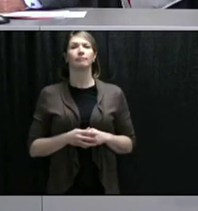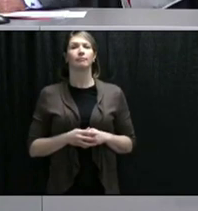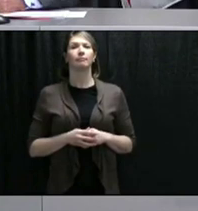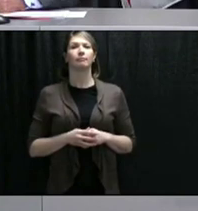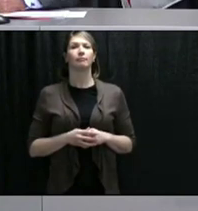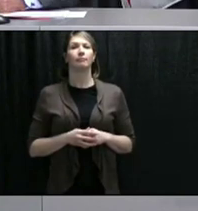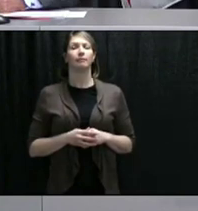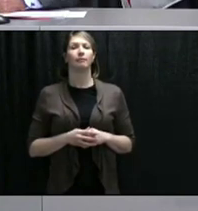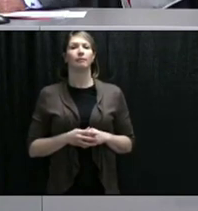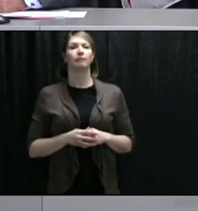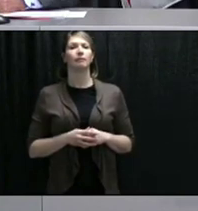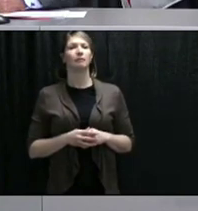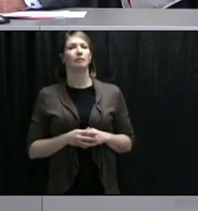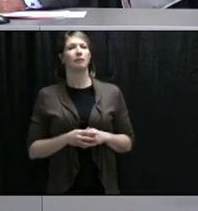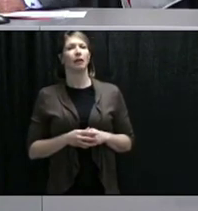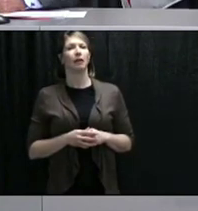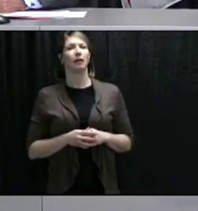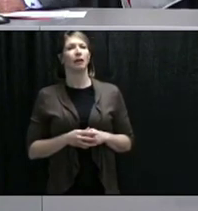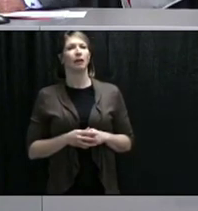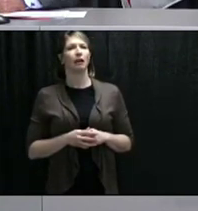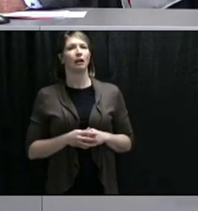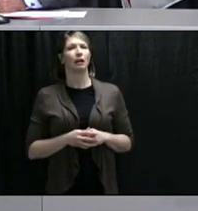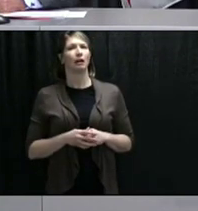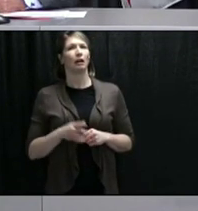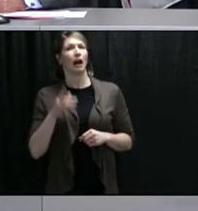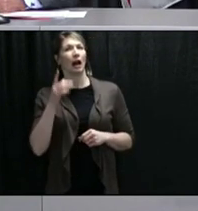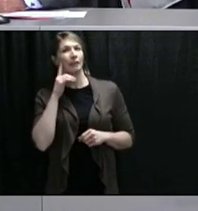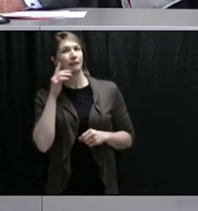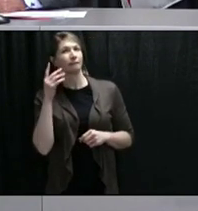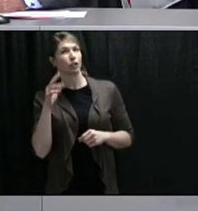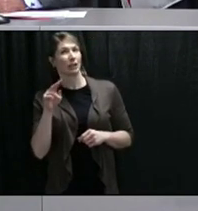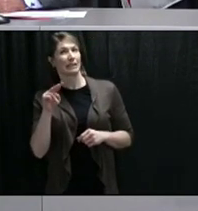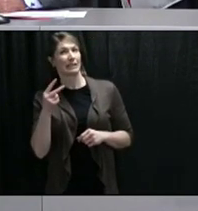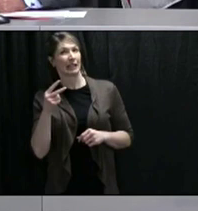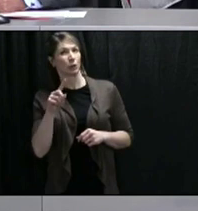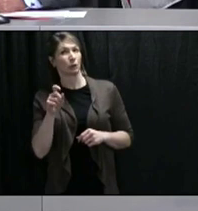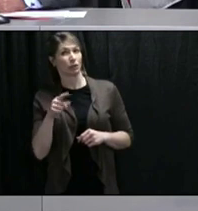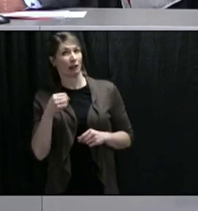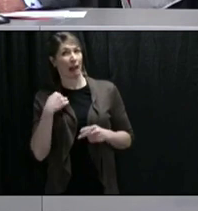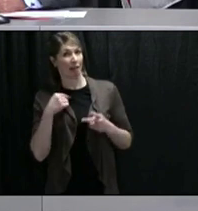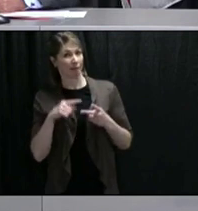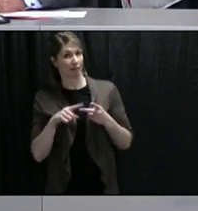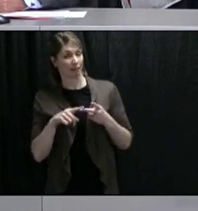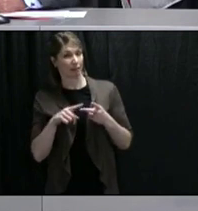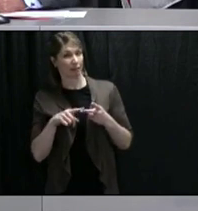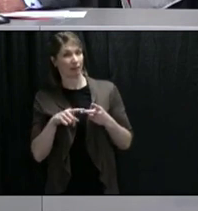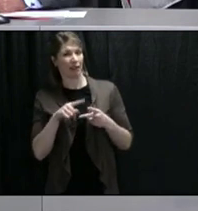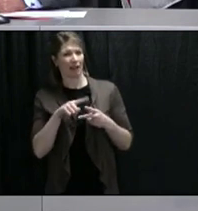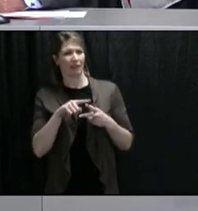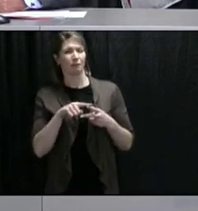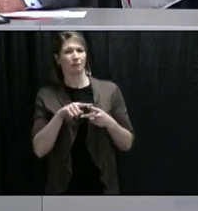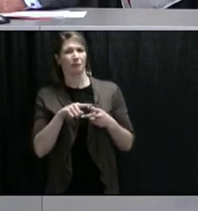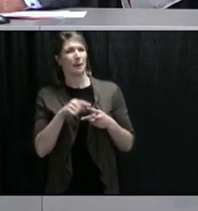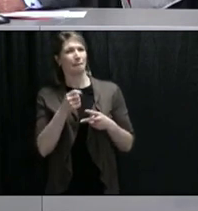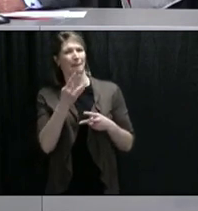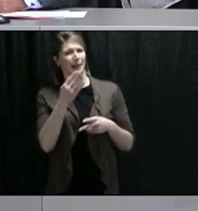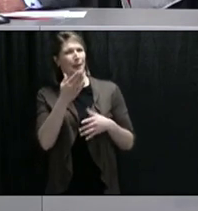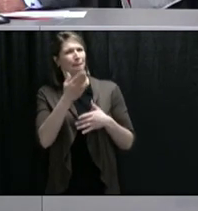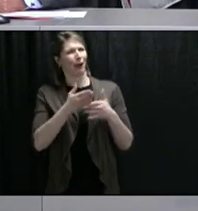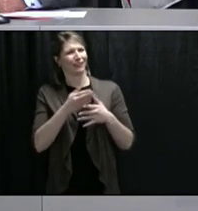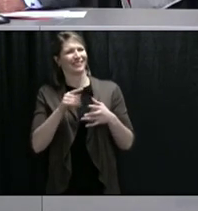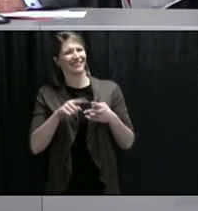Patrick, I believe you had a two-part question. Do you have a second question? Yeah, thank you very much. A lot of uncertainty as well as